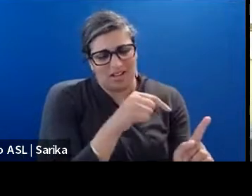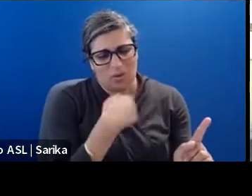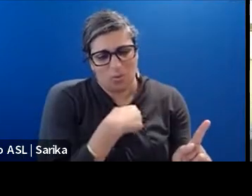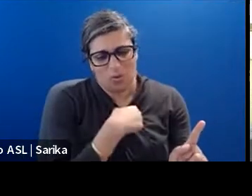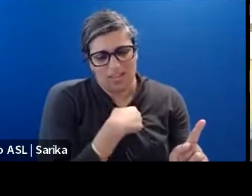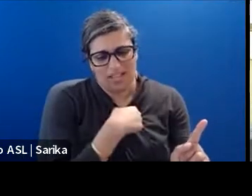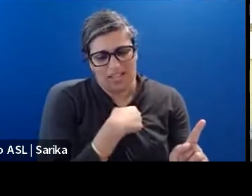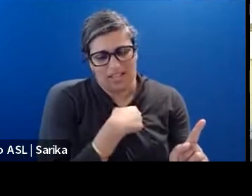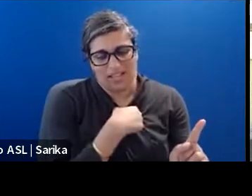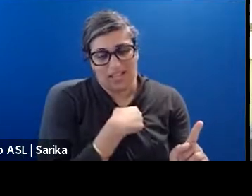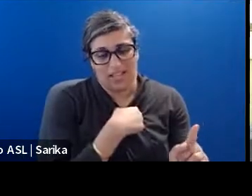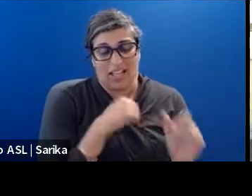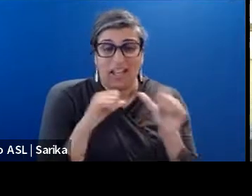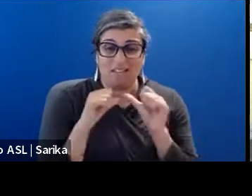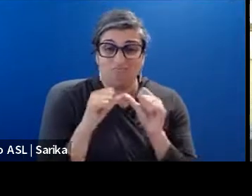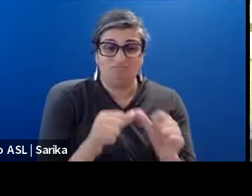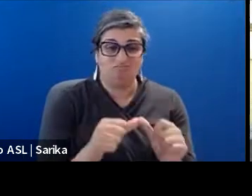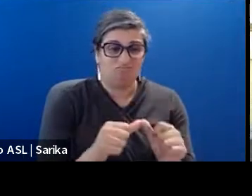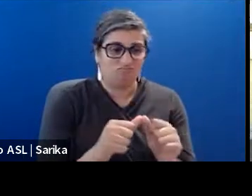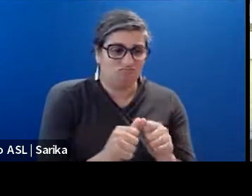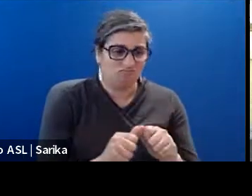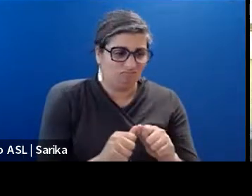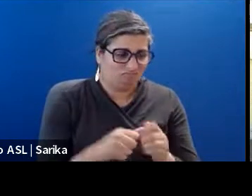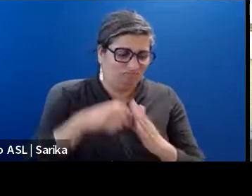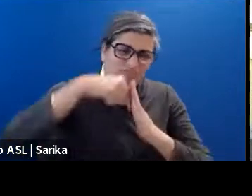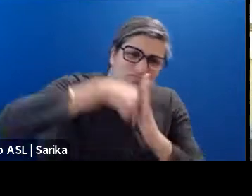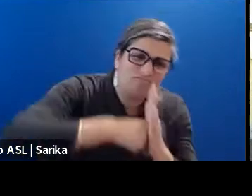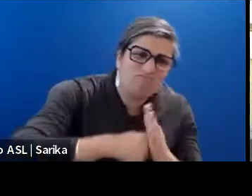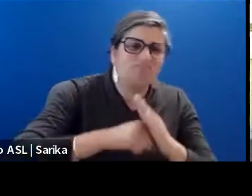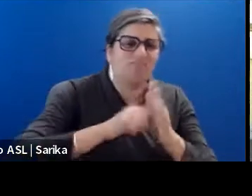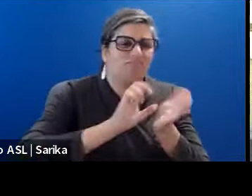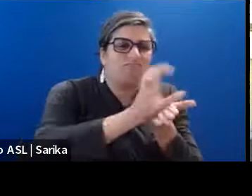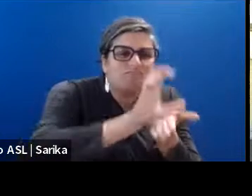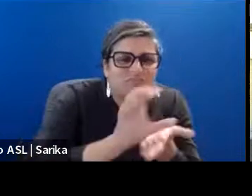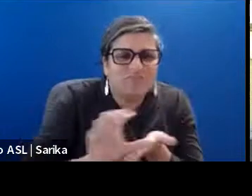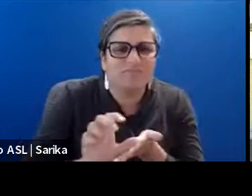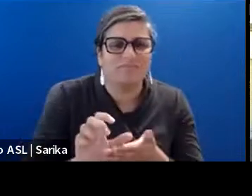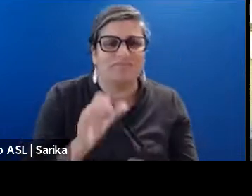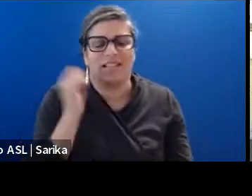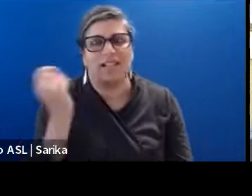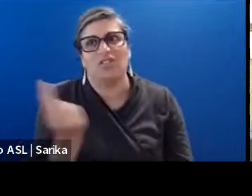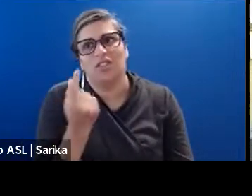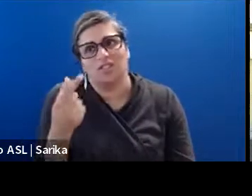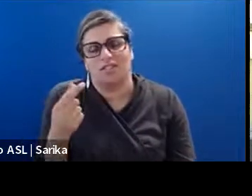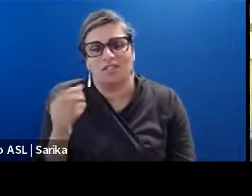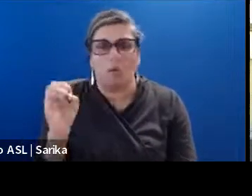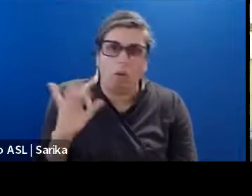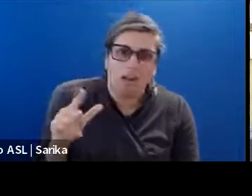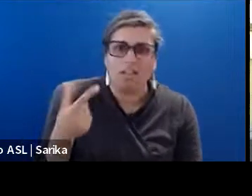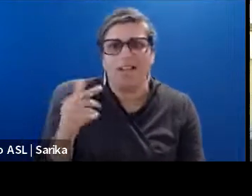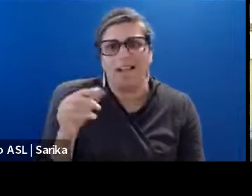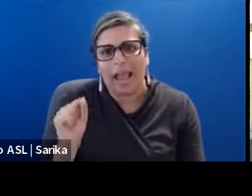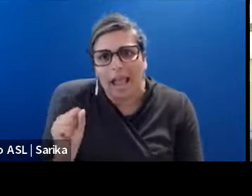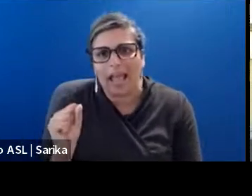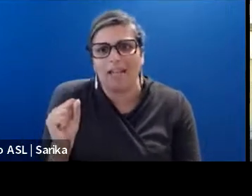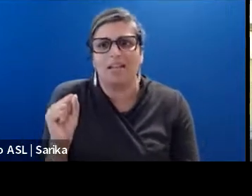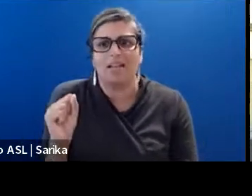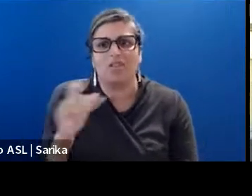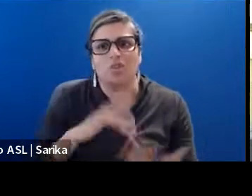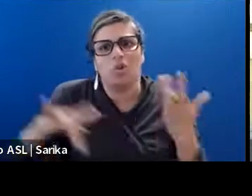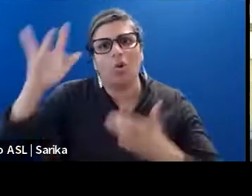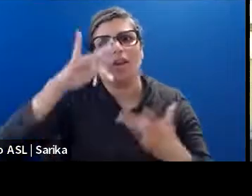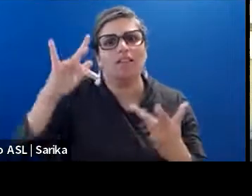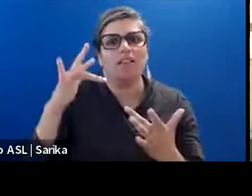diversify further from just our traditional industries of oil and gas and tourism and, and things that